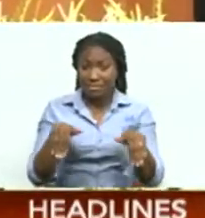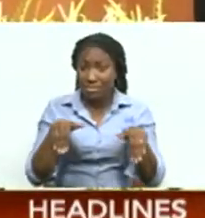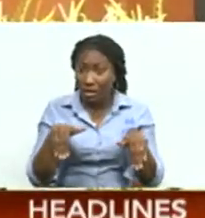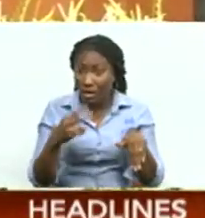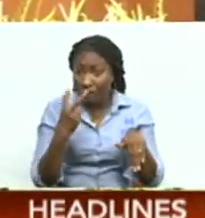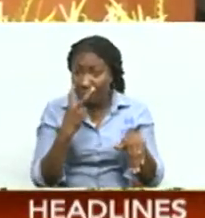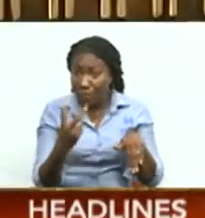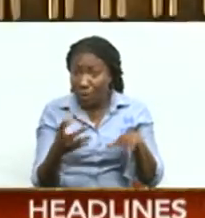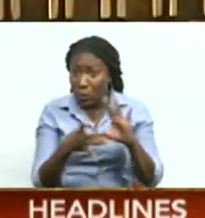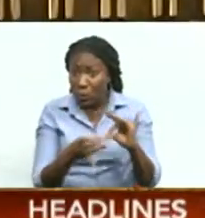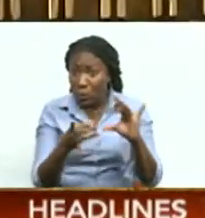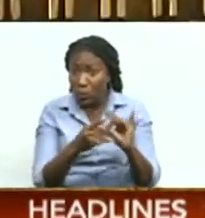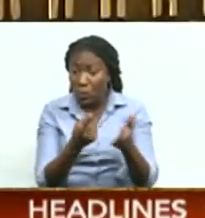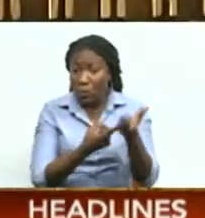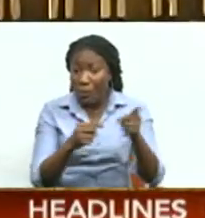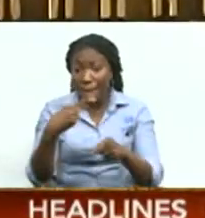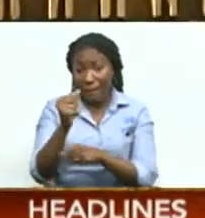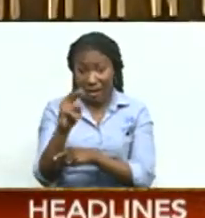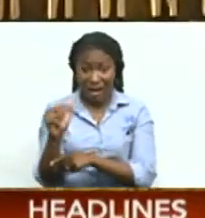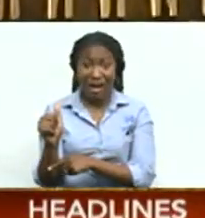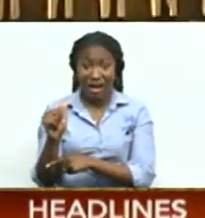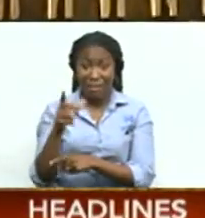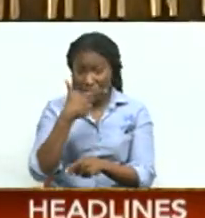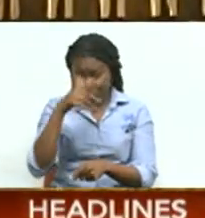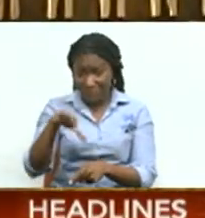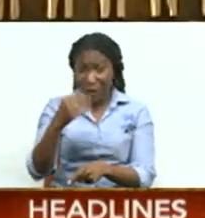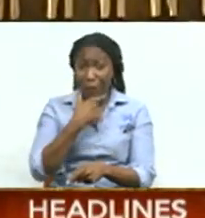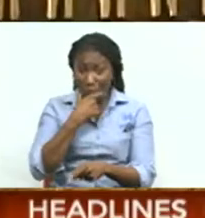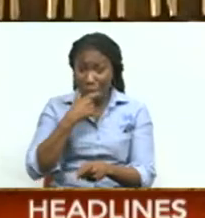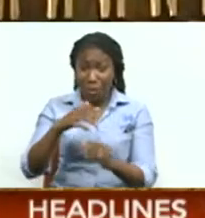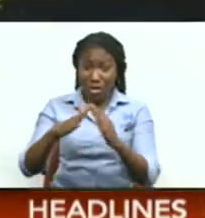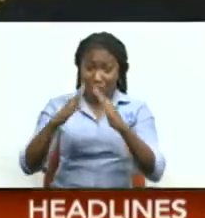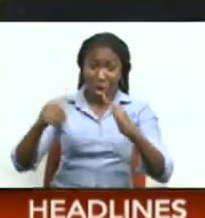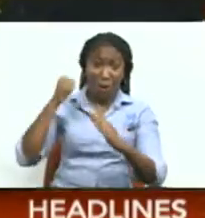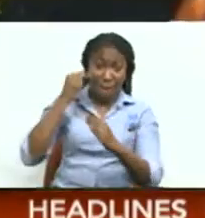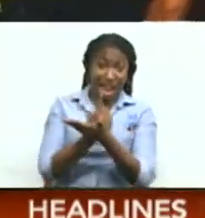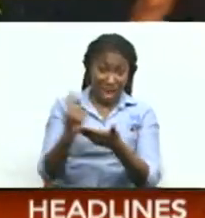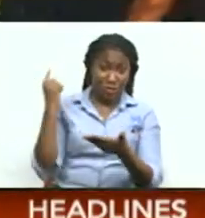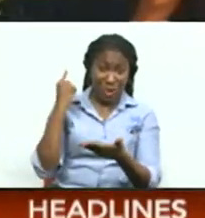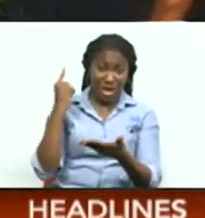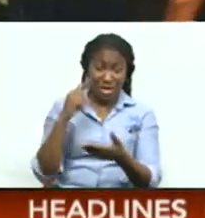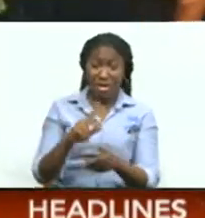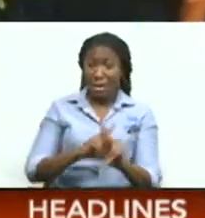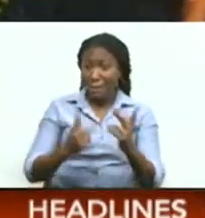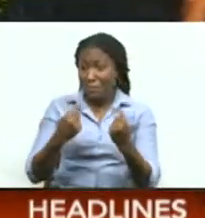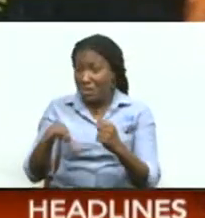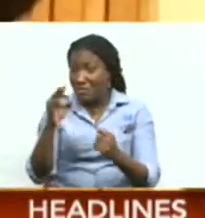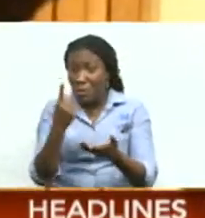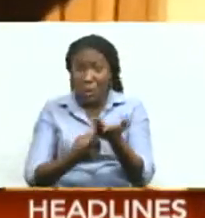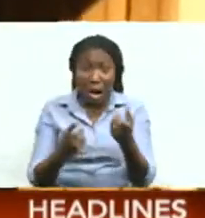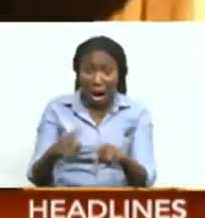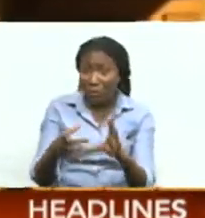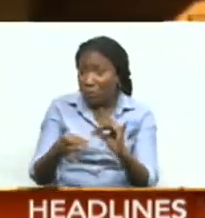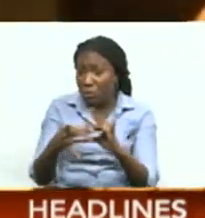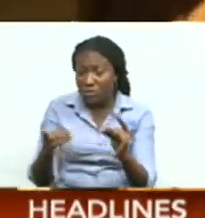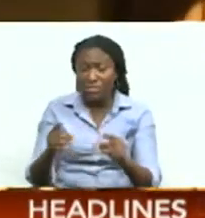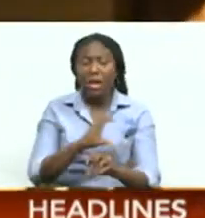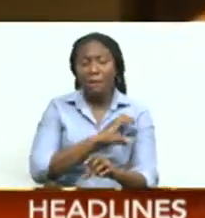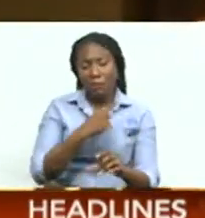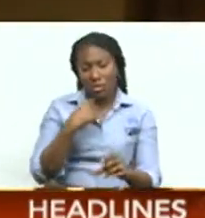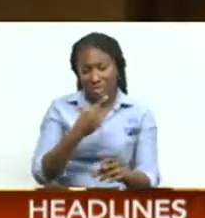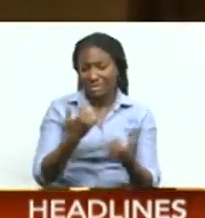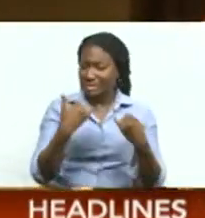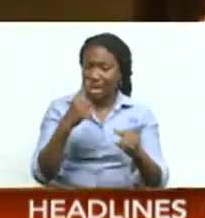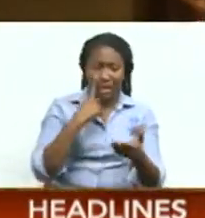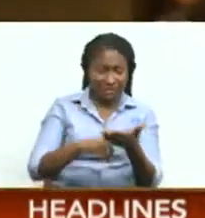police investigations into the discovery of skeletal remains at a Valsain home last week, police today say the investigations are ongoing and an